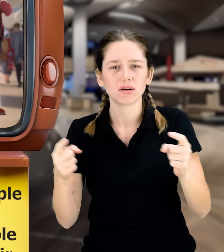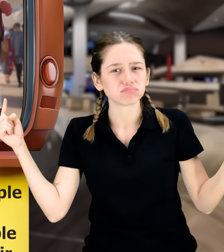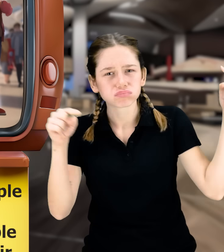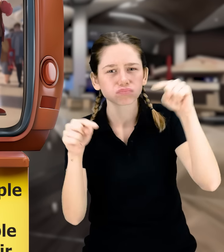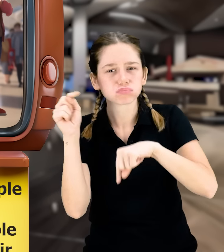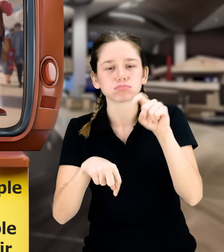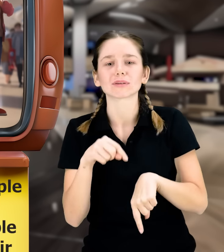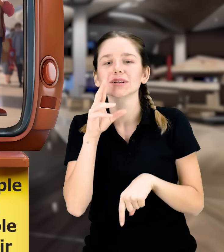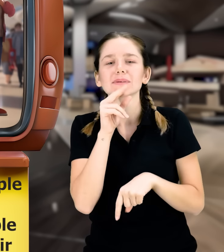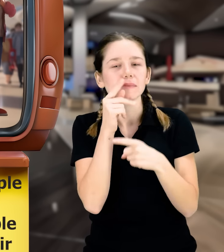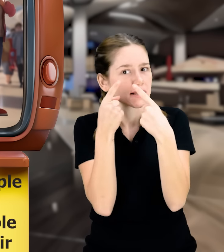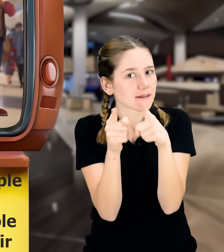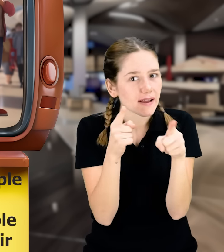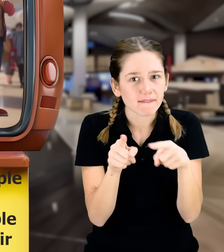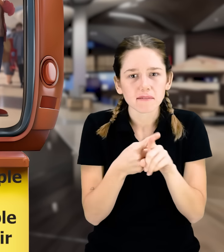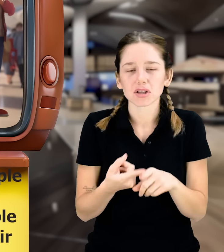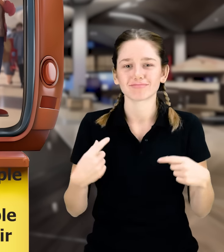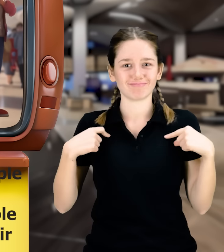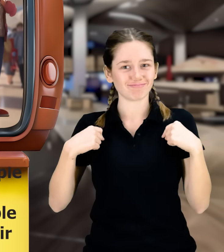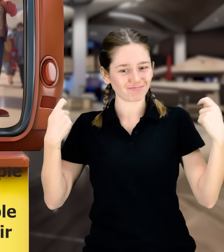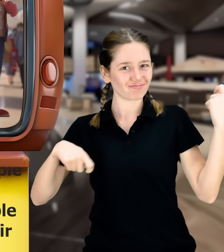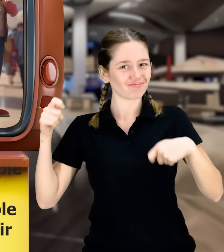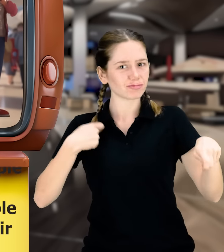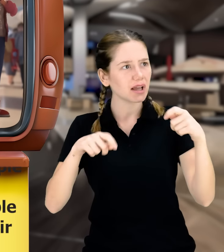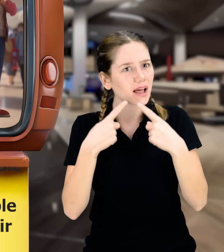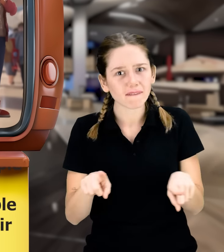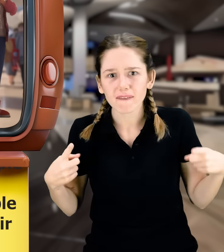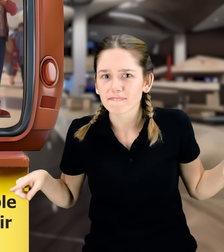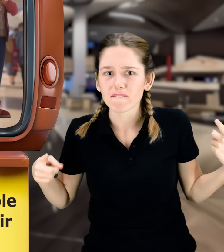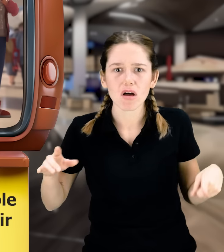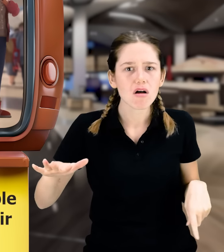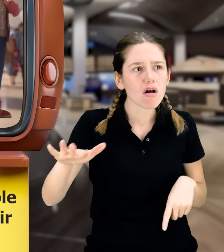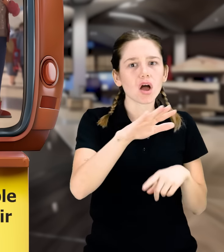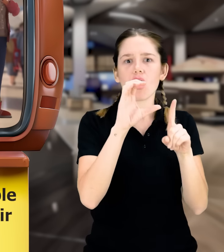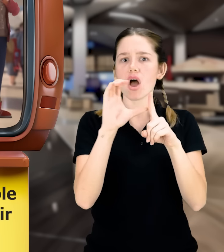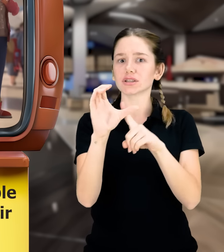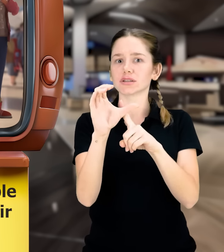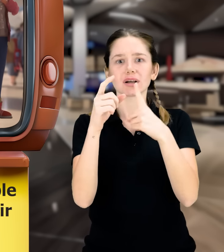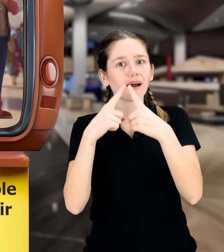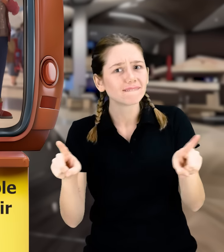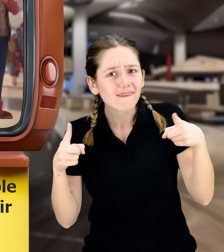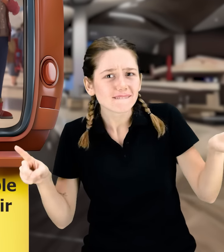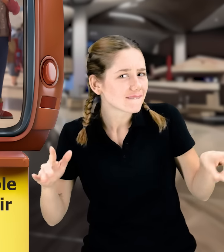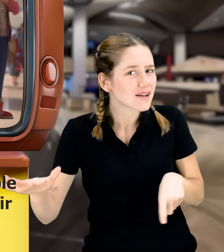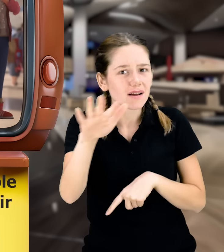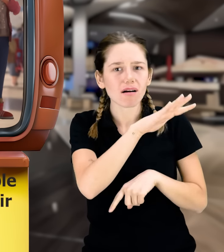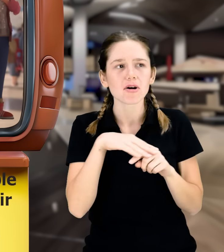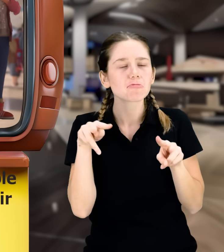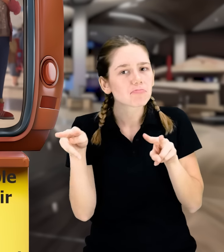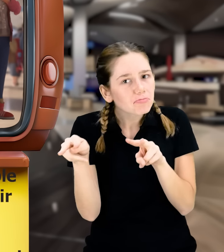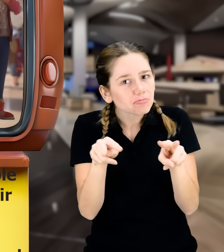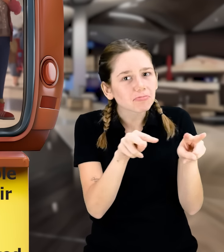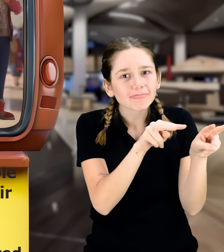people in various attire. Everyone had their unique stories and dreams. Ege